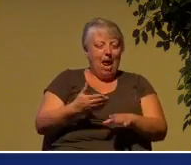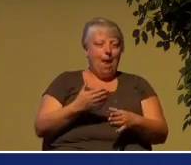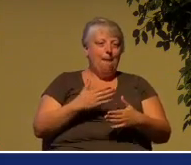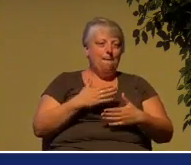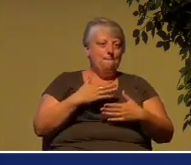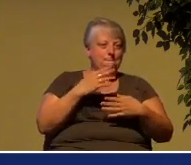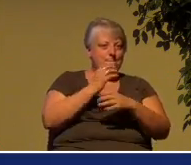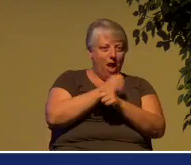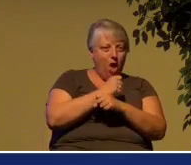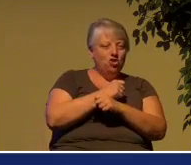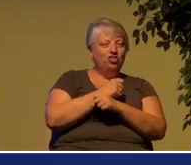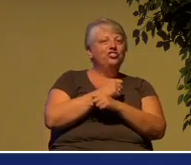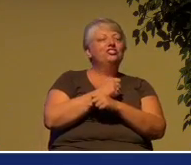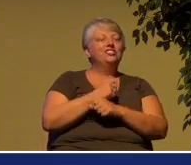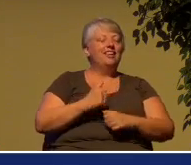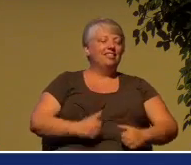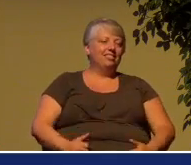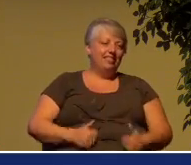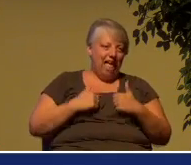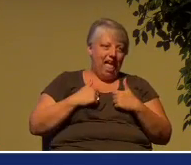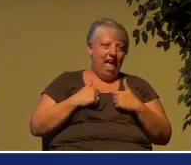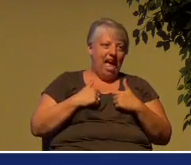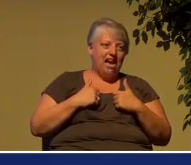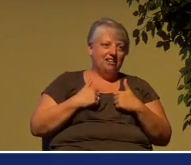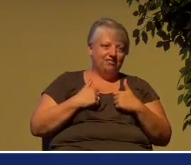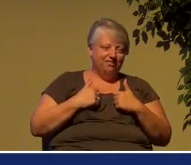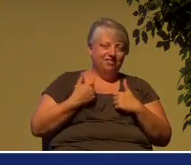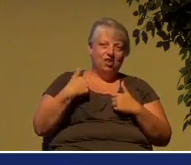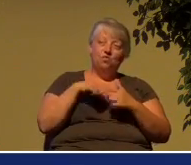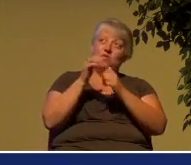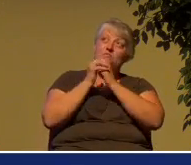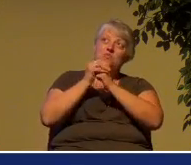and you're going to live forever. It's the promise of God.